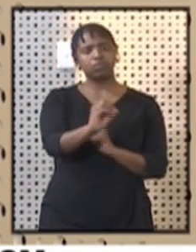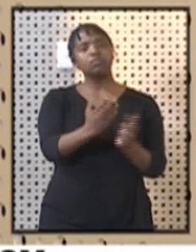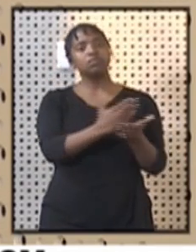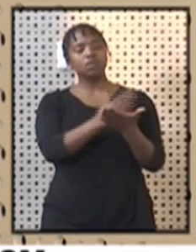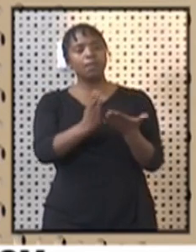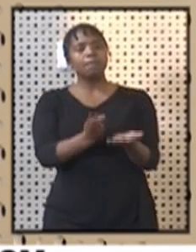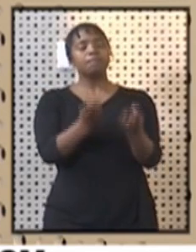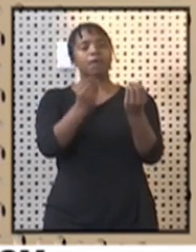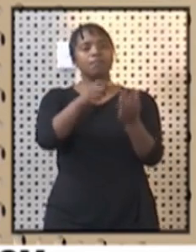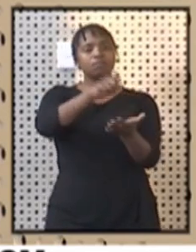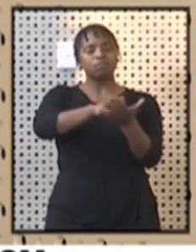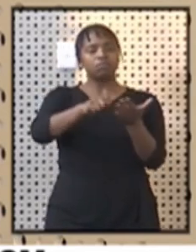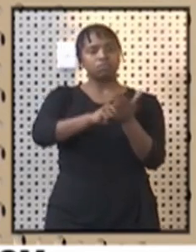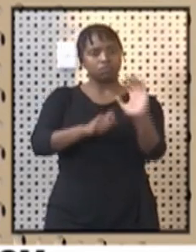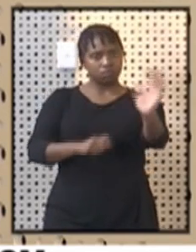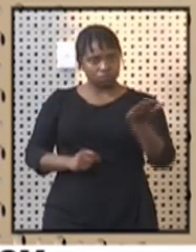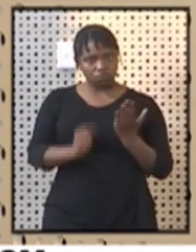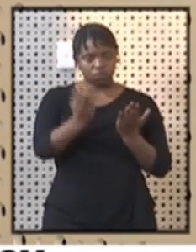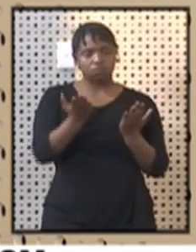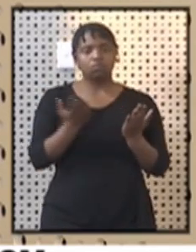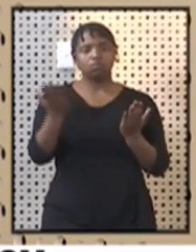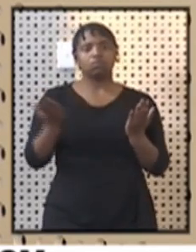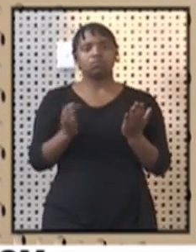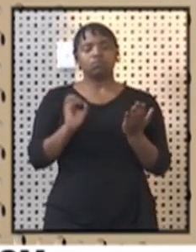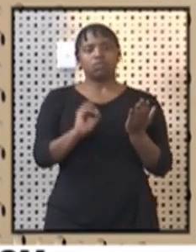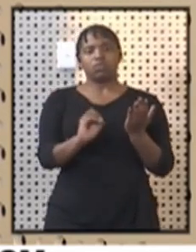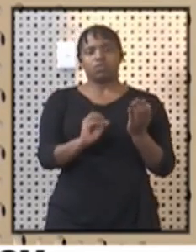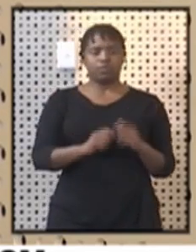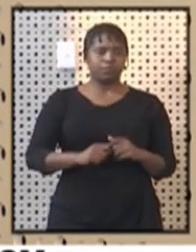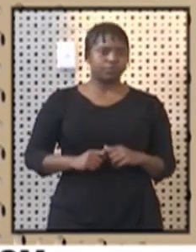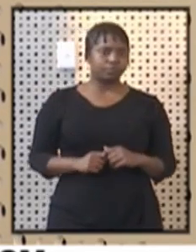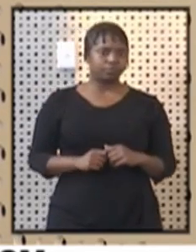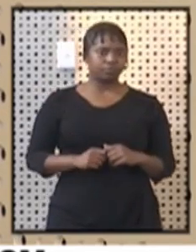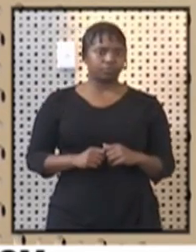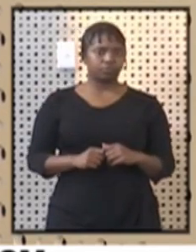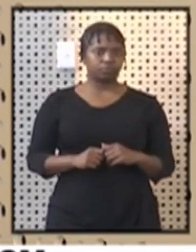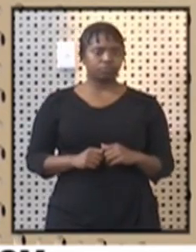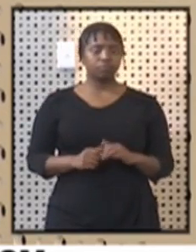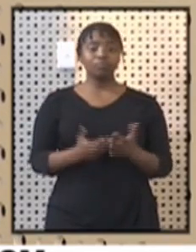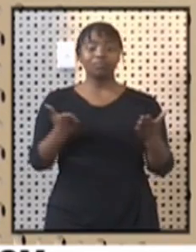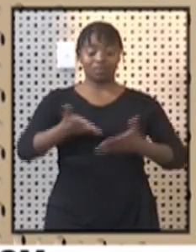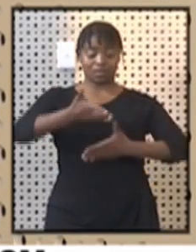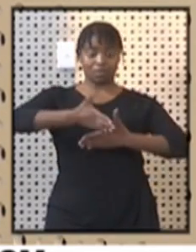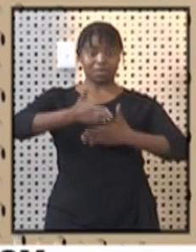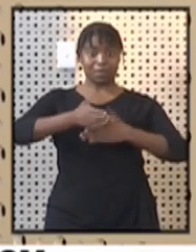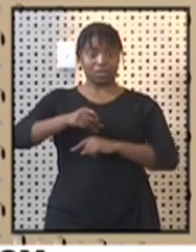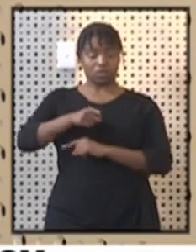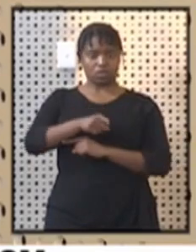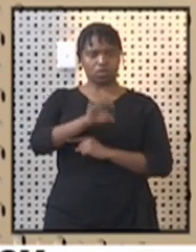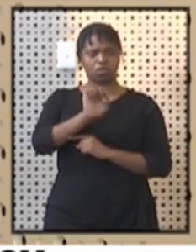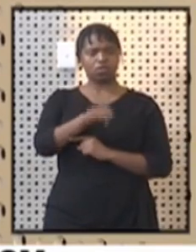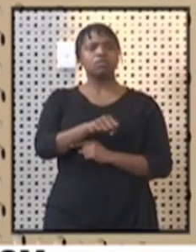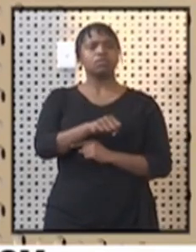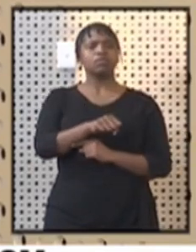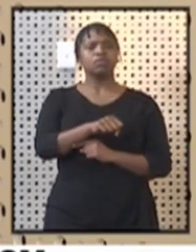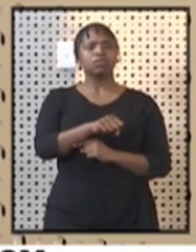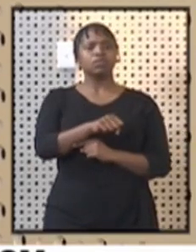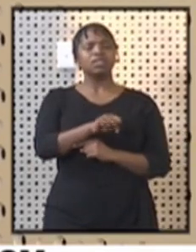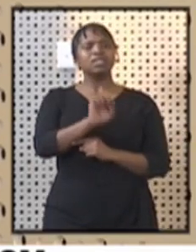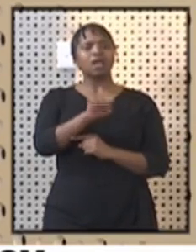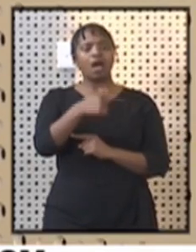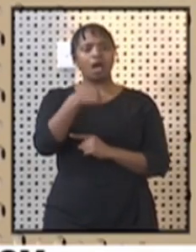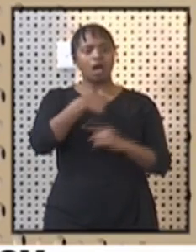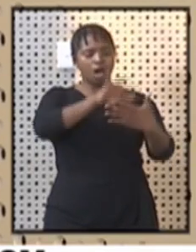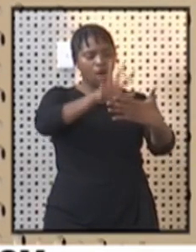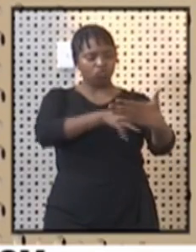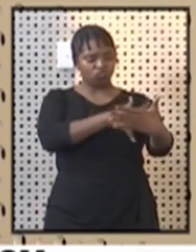received written inputs from the sector players. This work has culminated into a draft